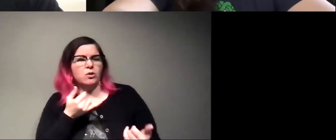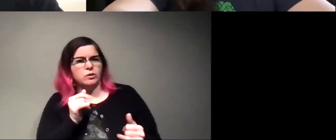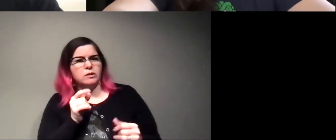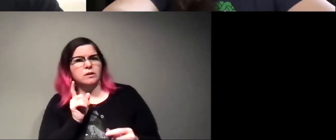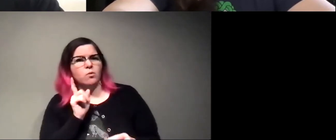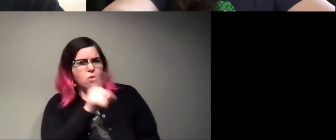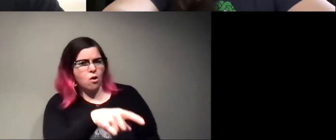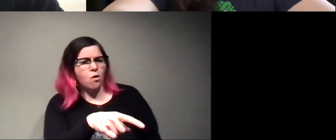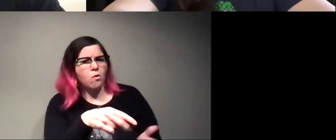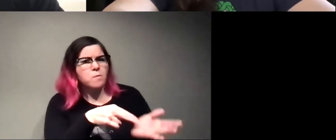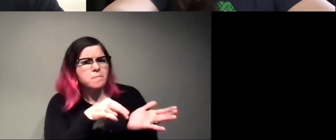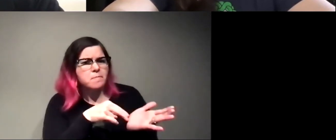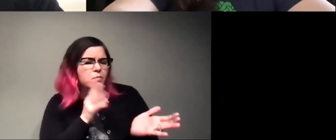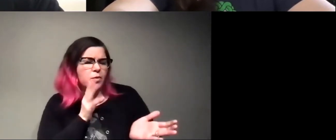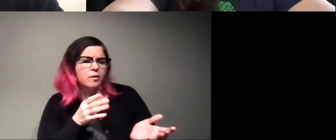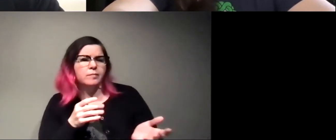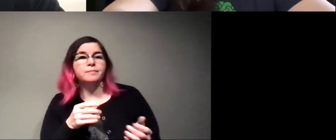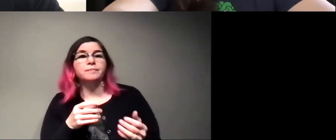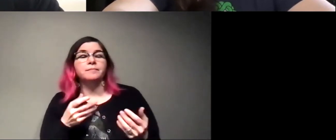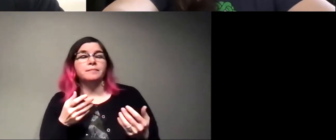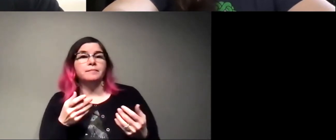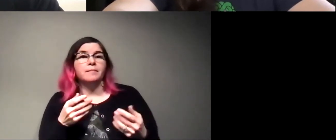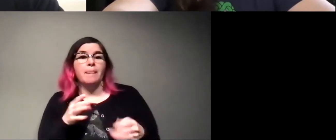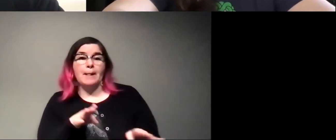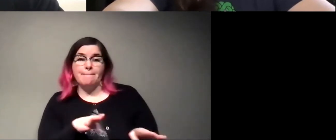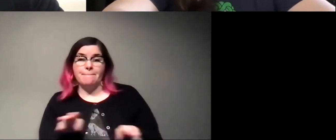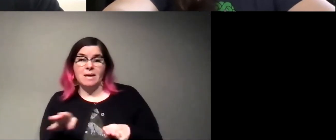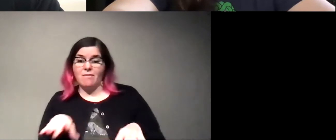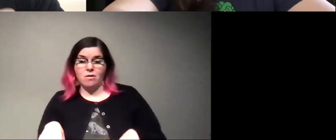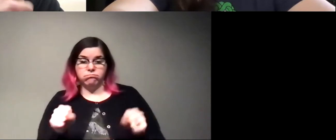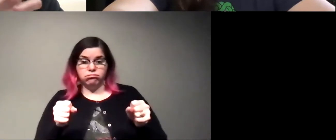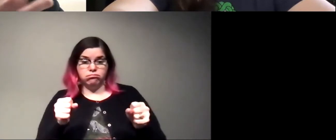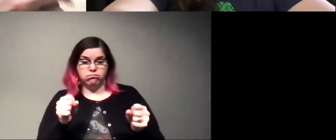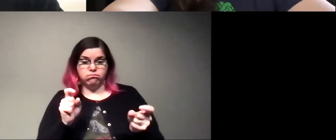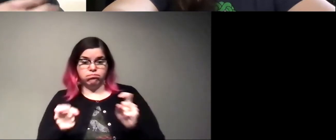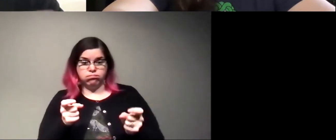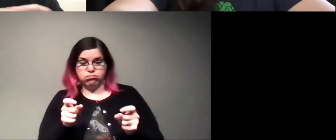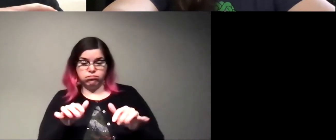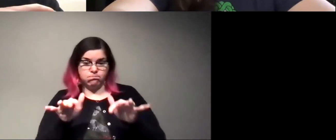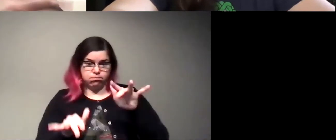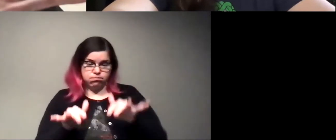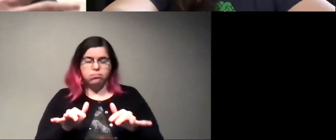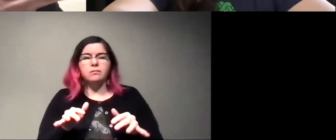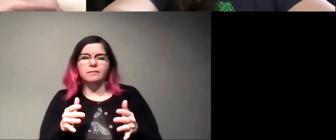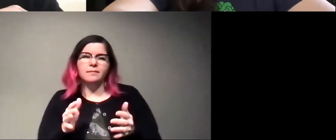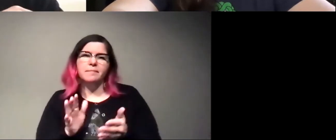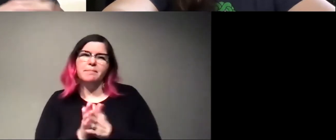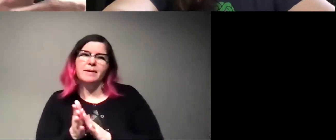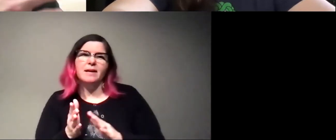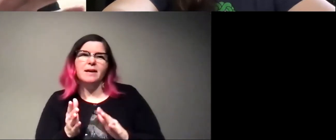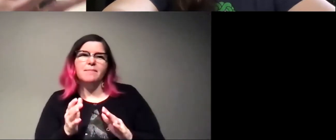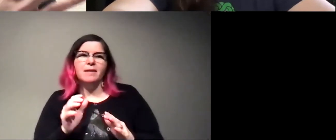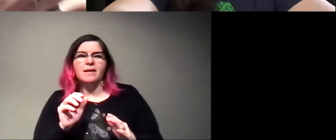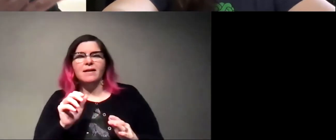reservoirs. Um, but yeah, once, once the behavioral manipulation starts, they kind of become an anti, anti